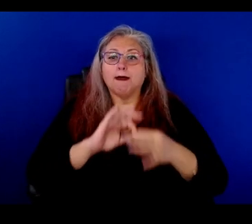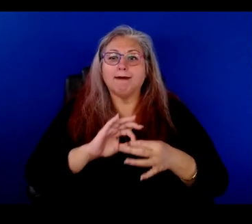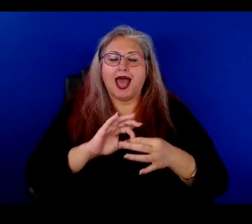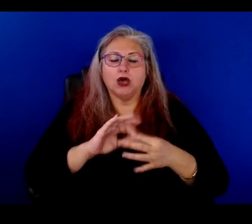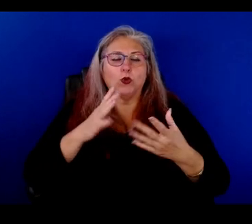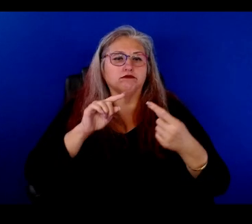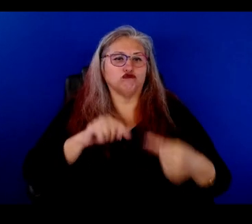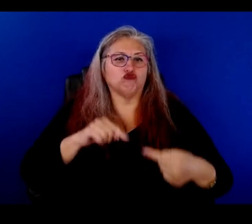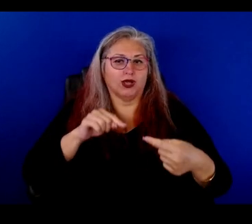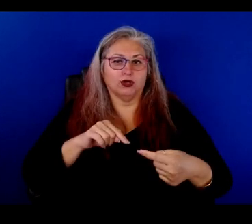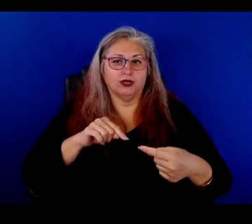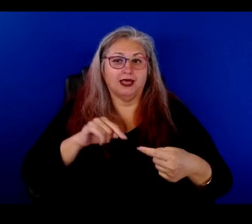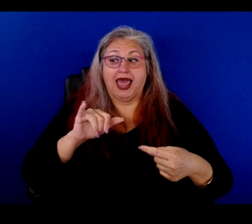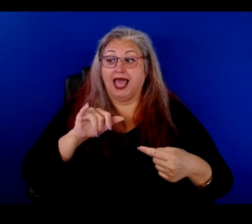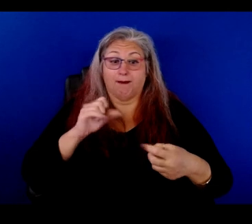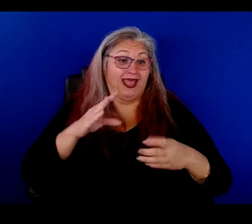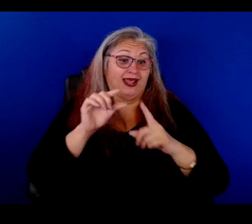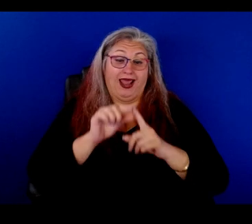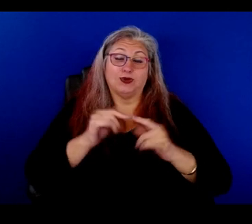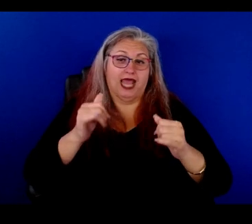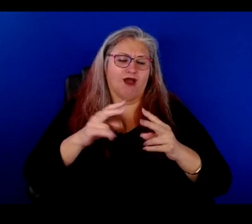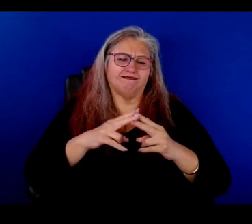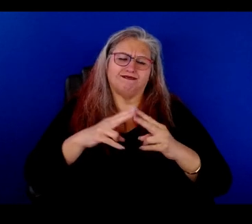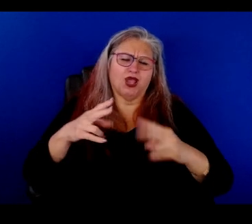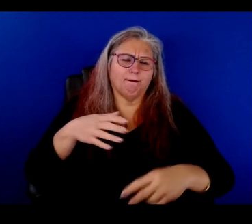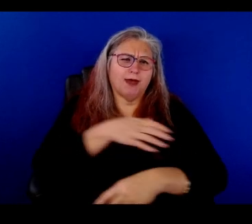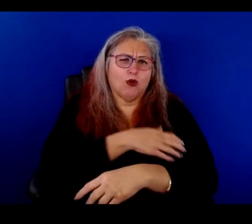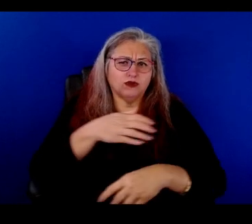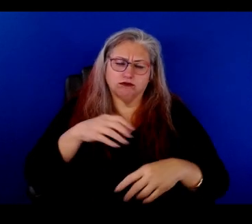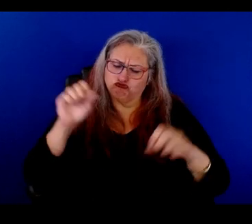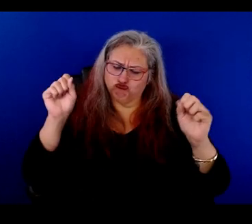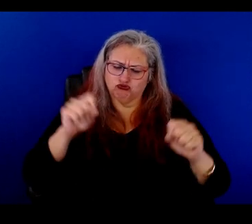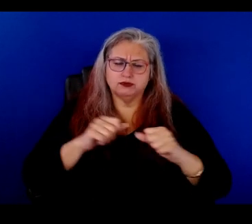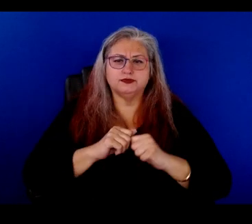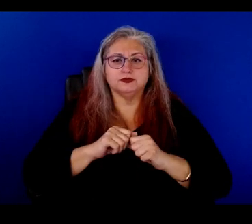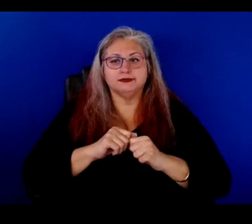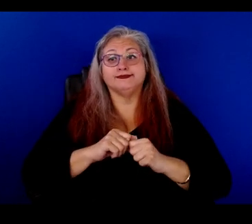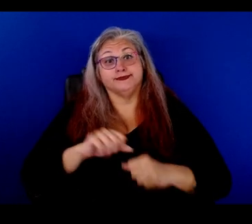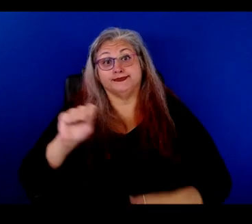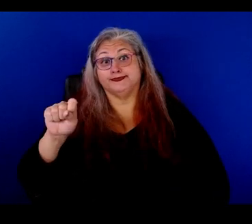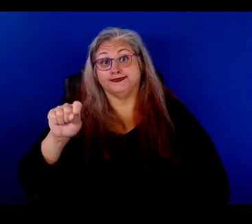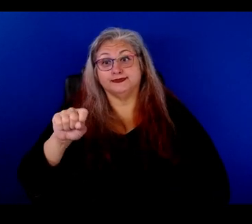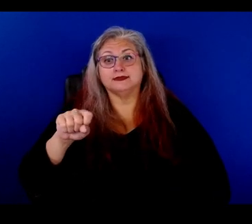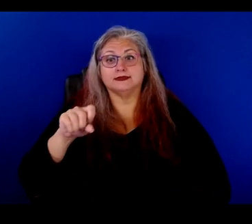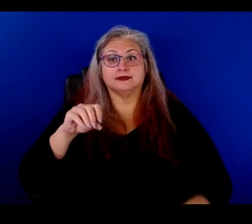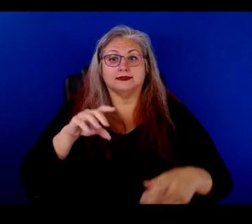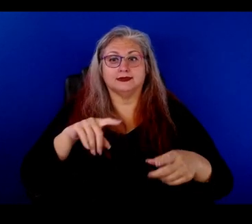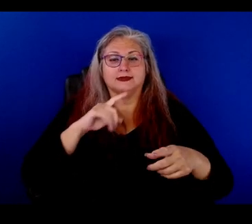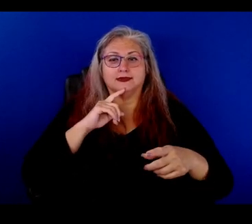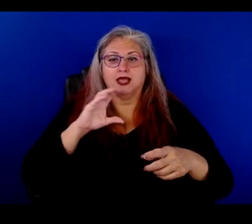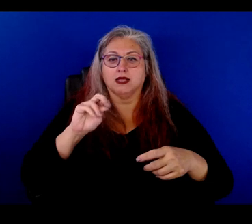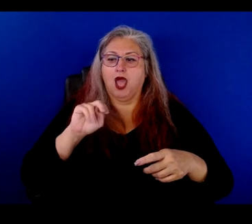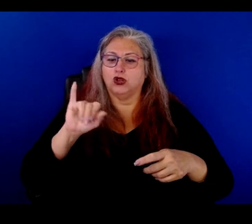struggles as many lyrics are now very powerful, very powerful. Yeah. In the estilo Conjunto.